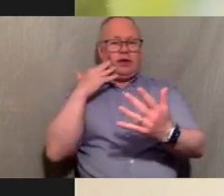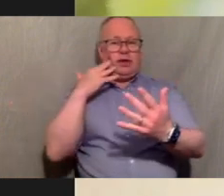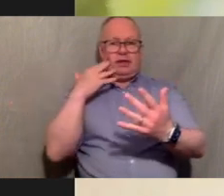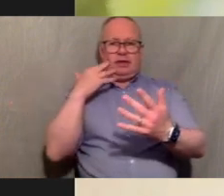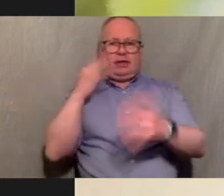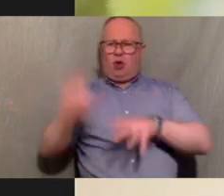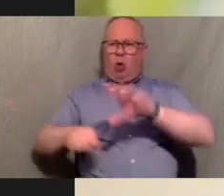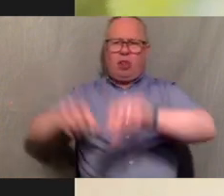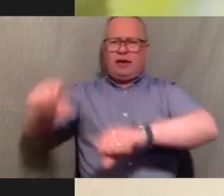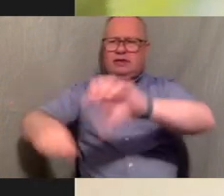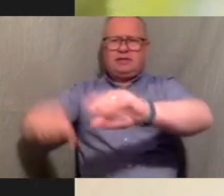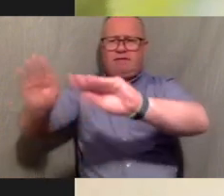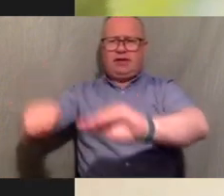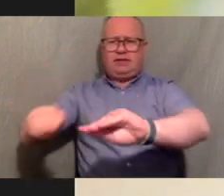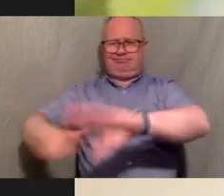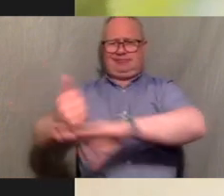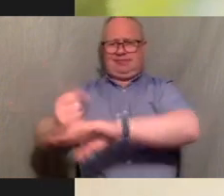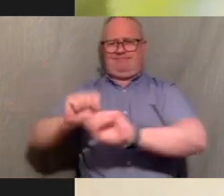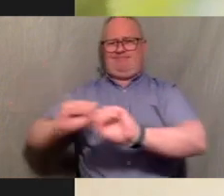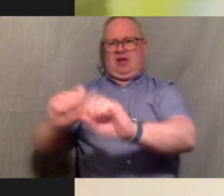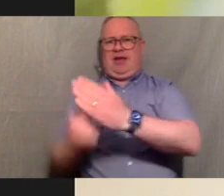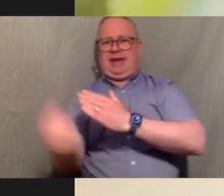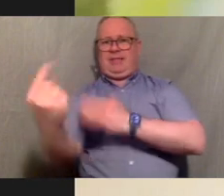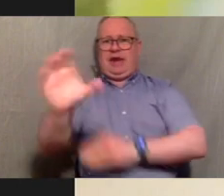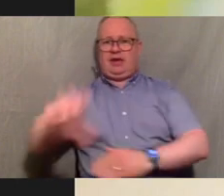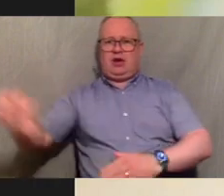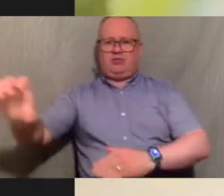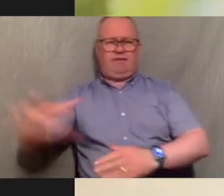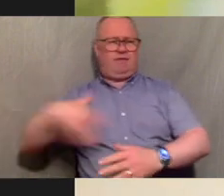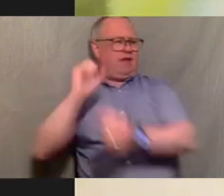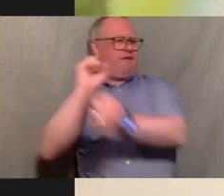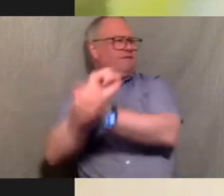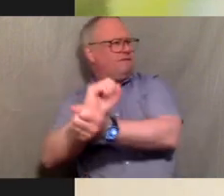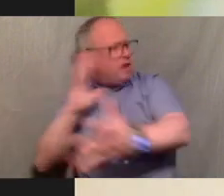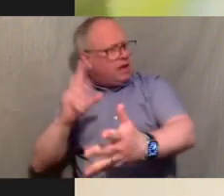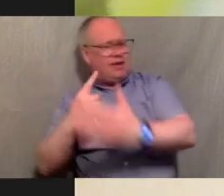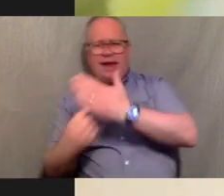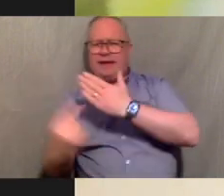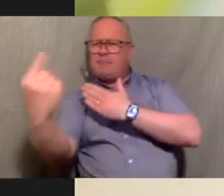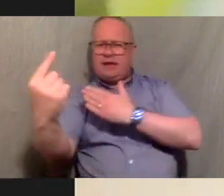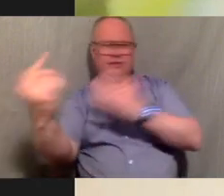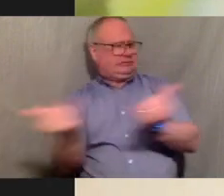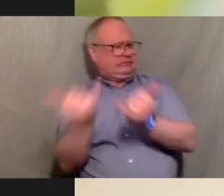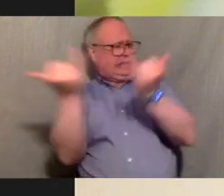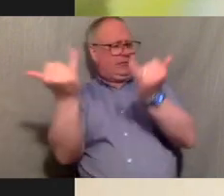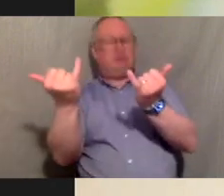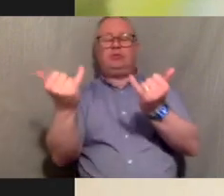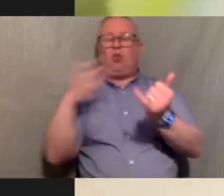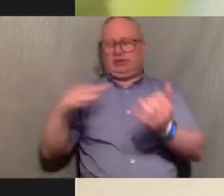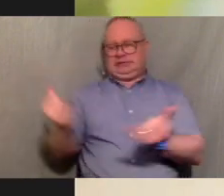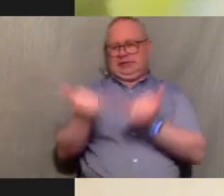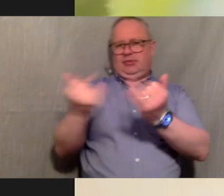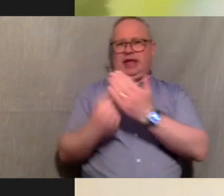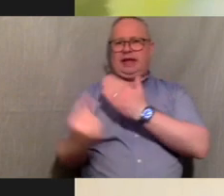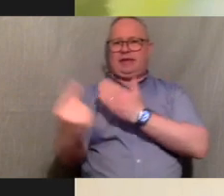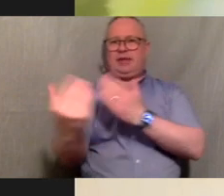to celebrate the fact that like we've lost that the shackles have gone off kind of in that kind of thing um and also focus on like black like have black